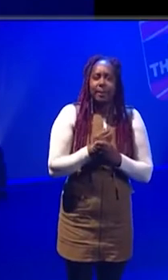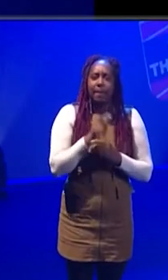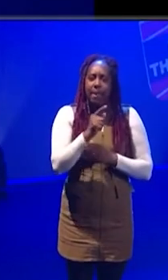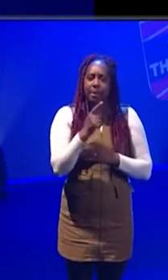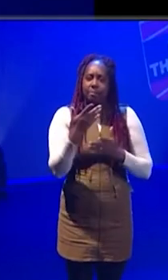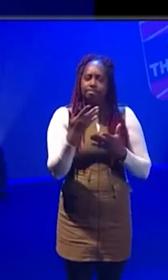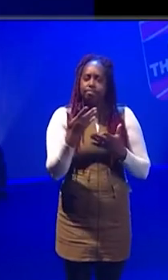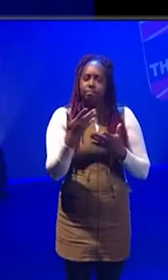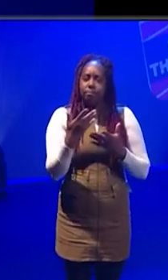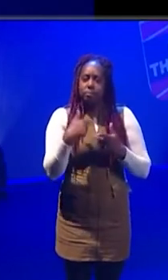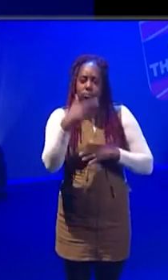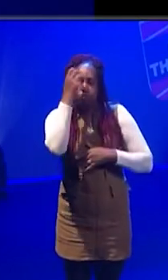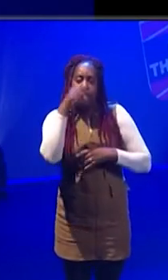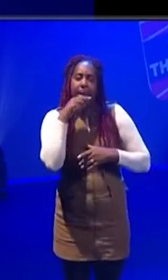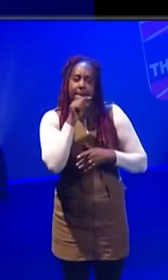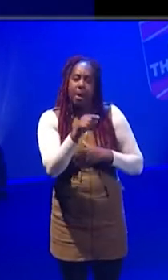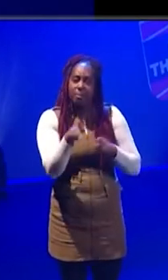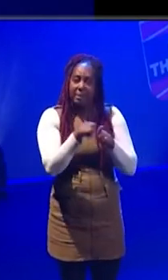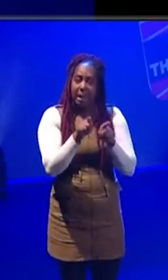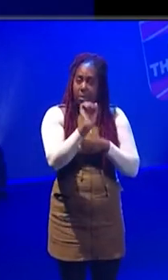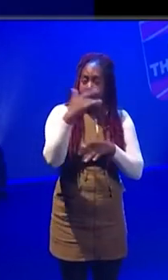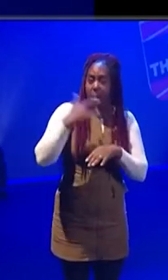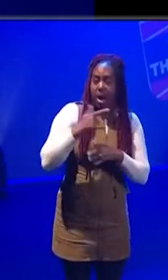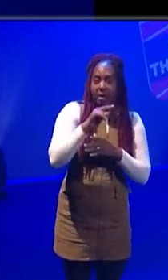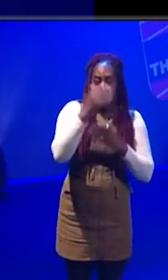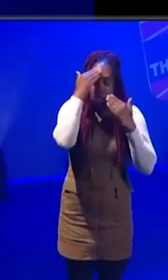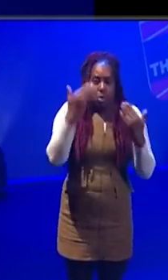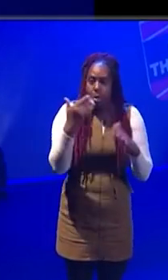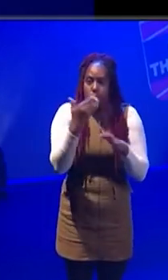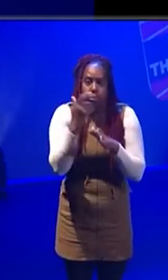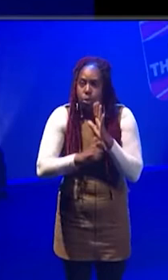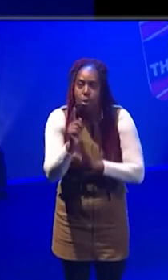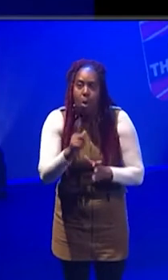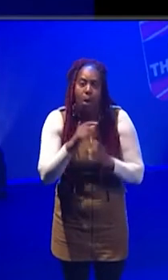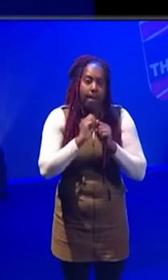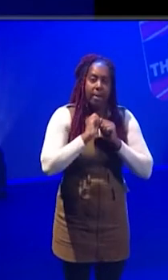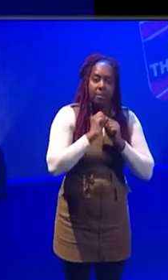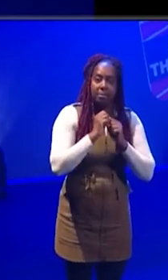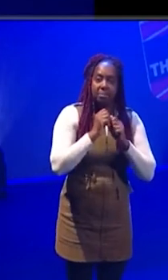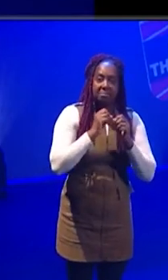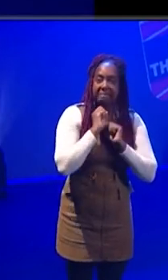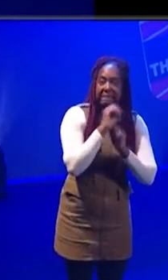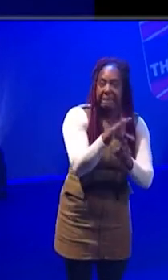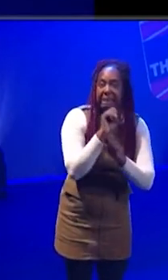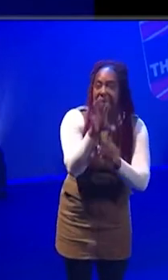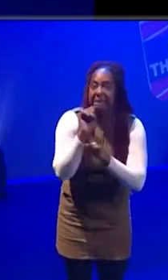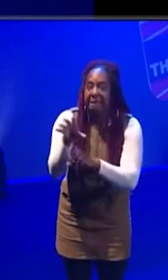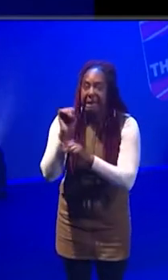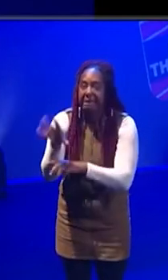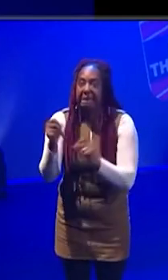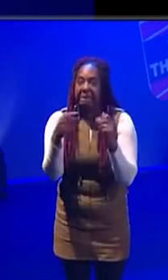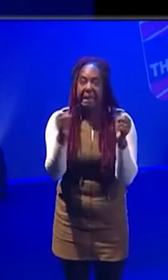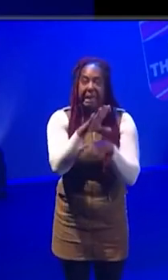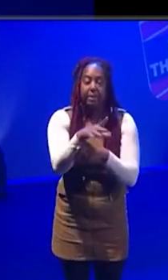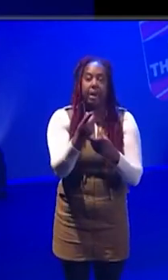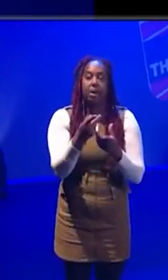work that, you know, I remember planting those seeds, not knowing I was doing that, but sending out the invitations, investing in